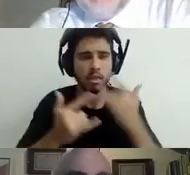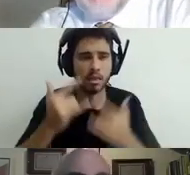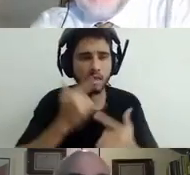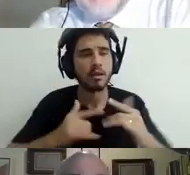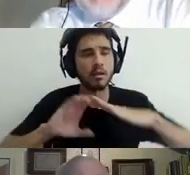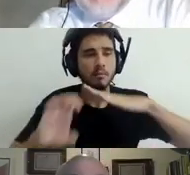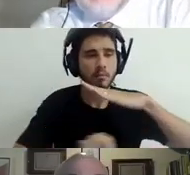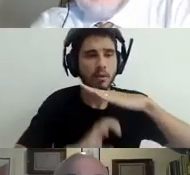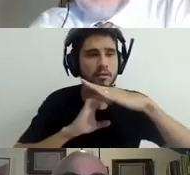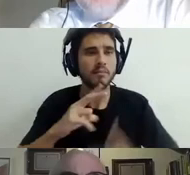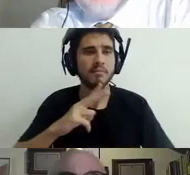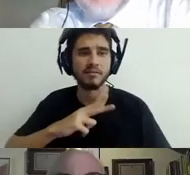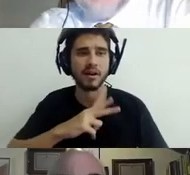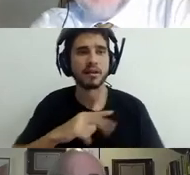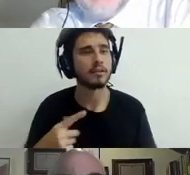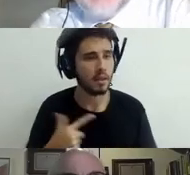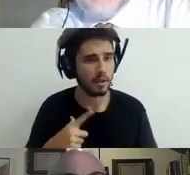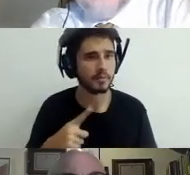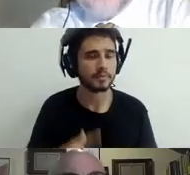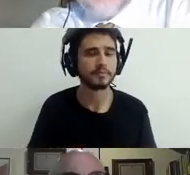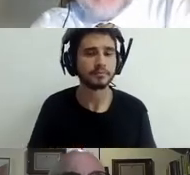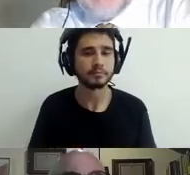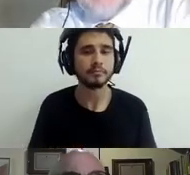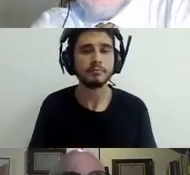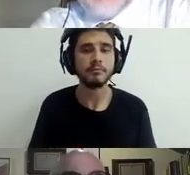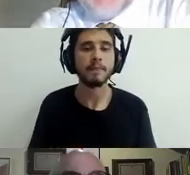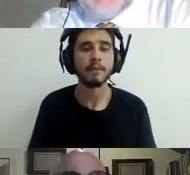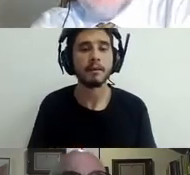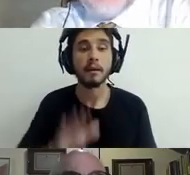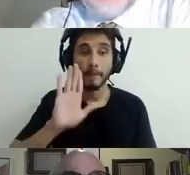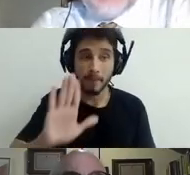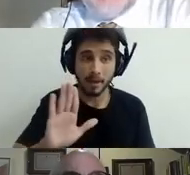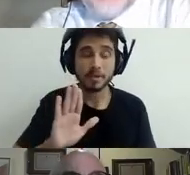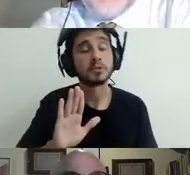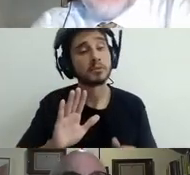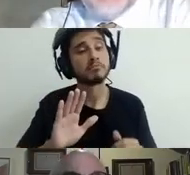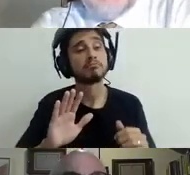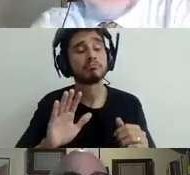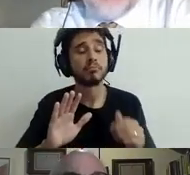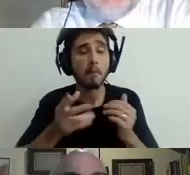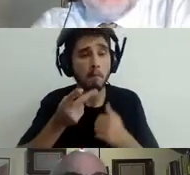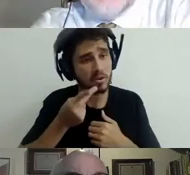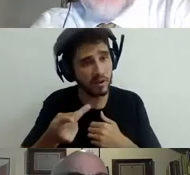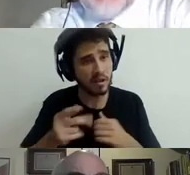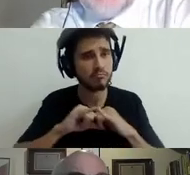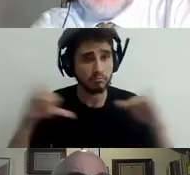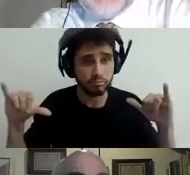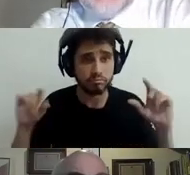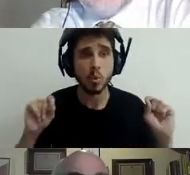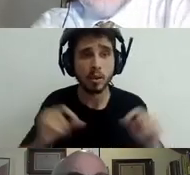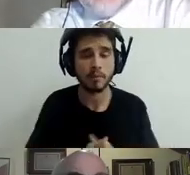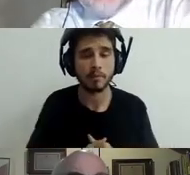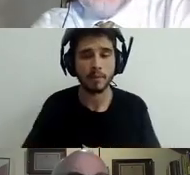But I quote here, Justin Reich, who is one of the, for me, the best